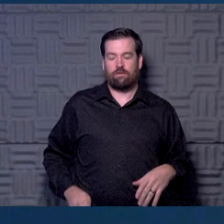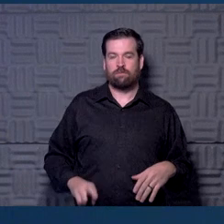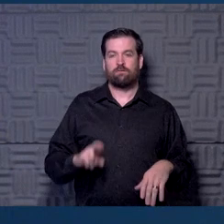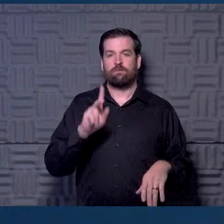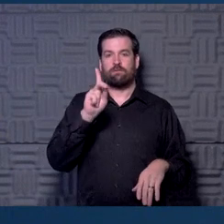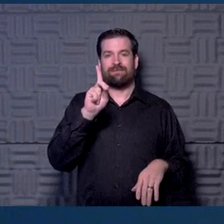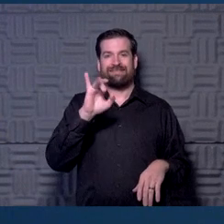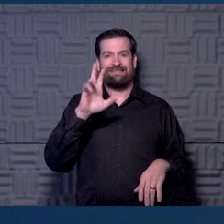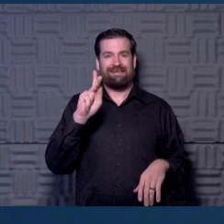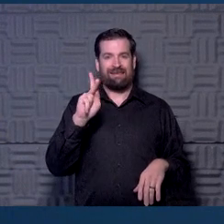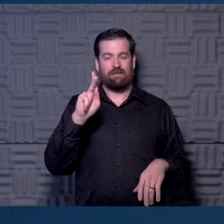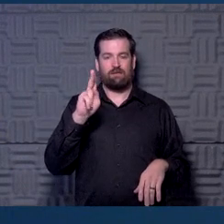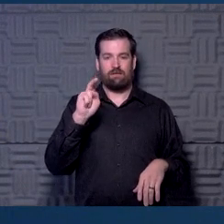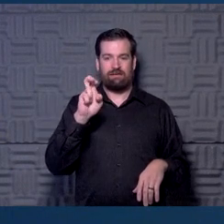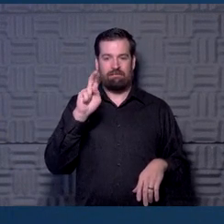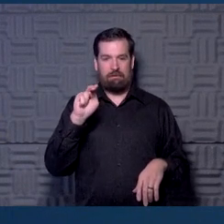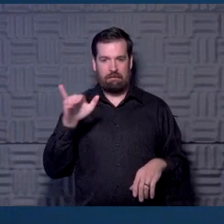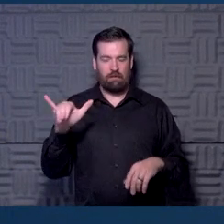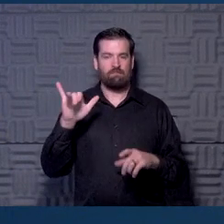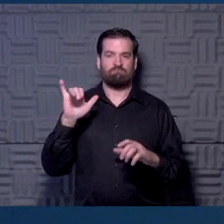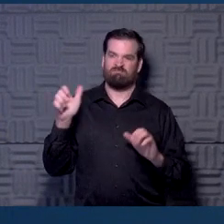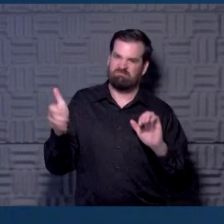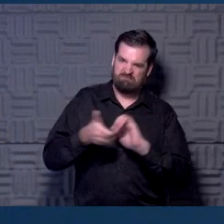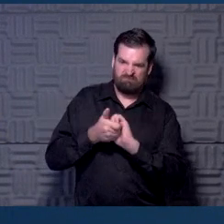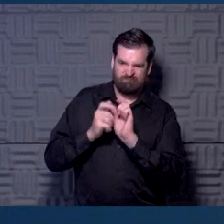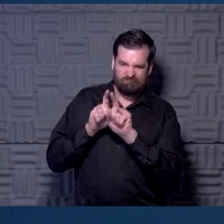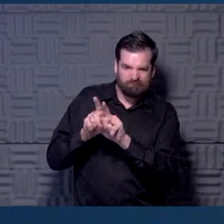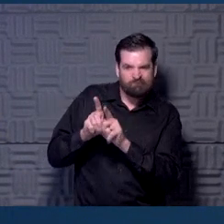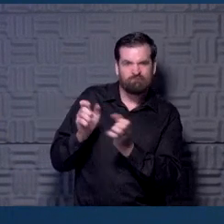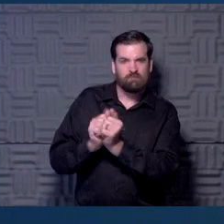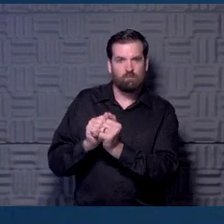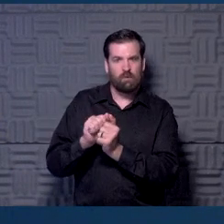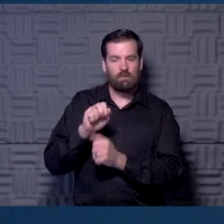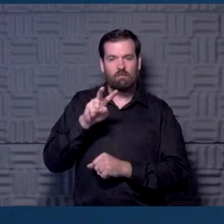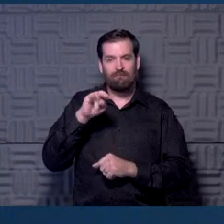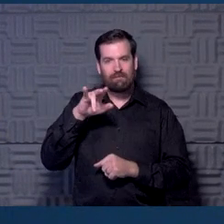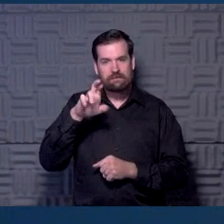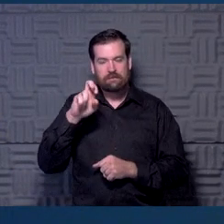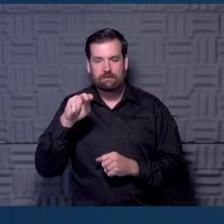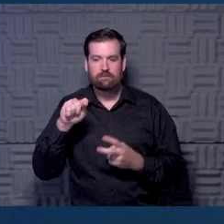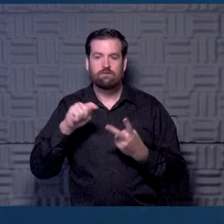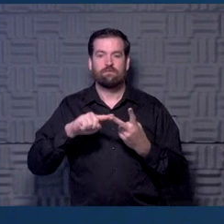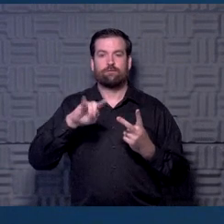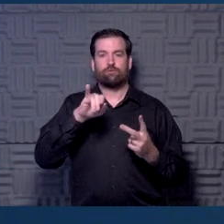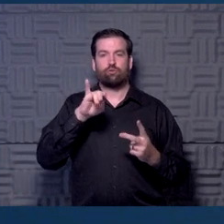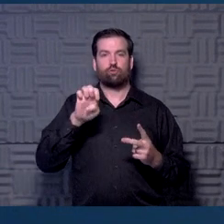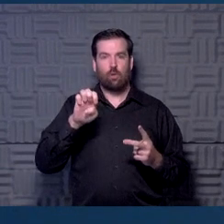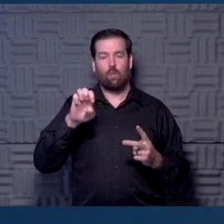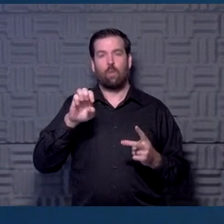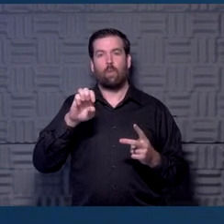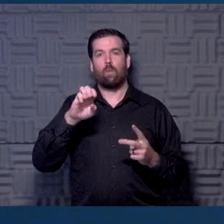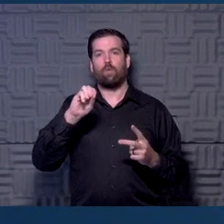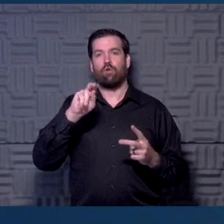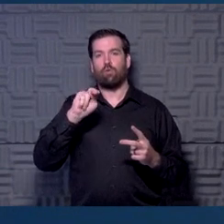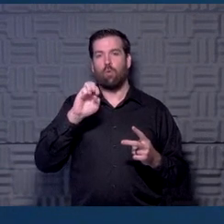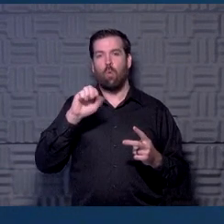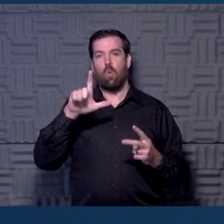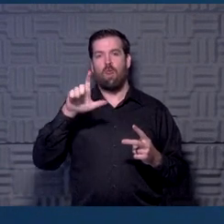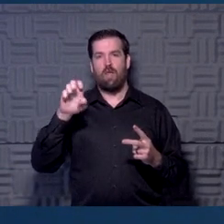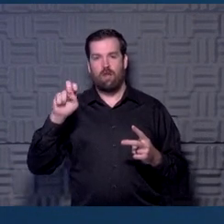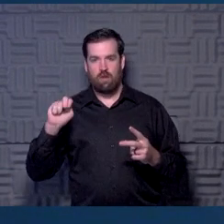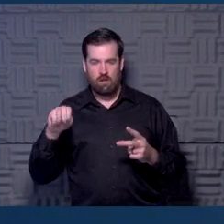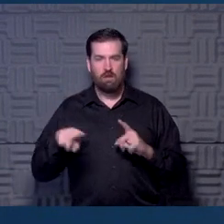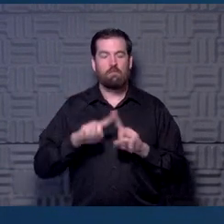Kenny and his people, and they work very closely with Vince and Joe Nolan and his colleagues to get these things done. But it